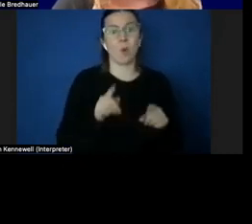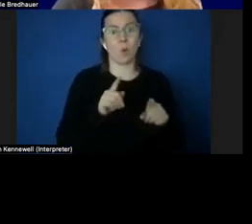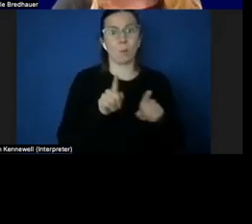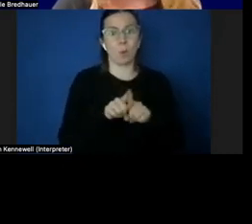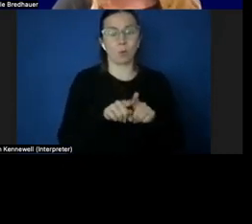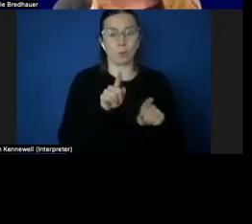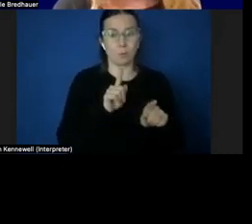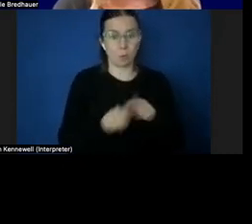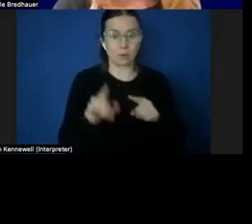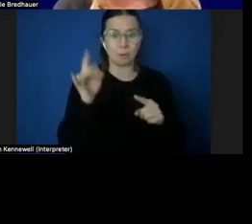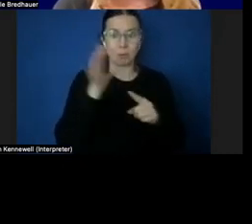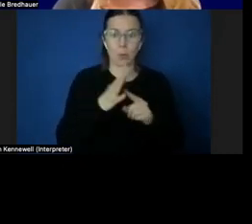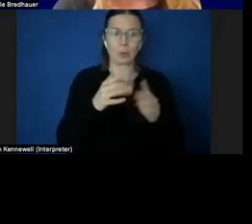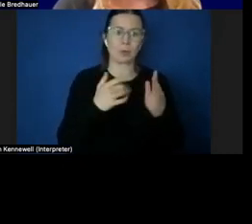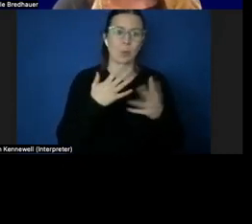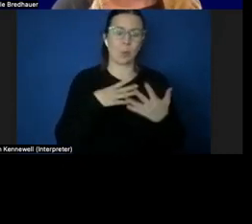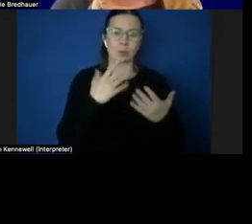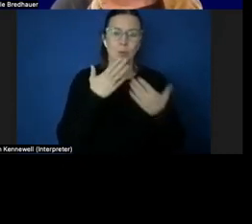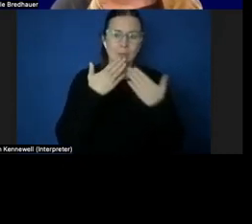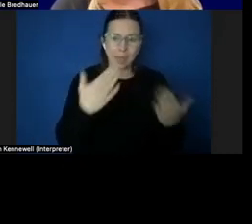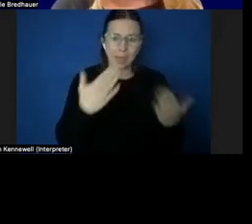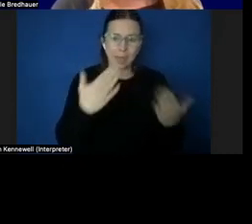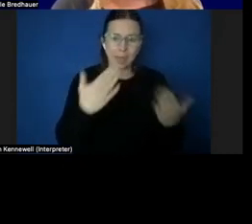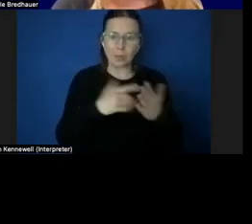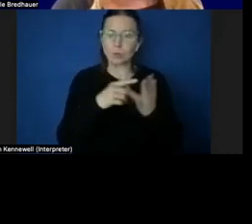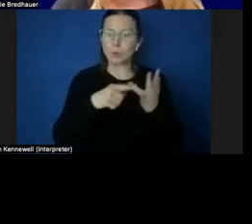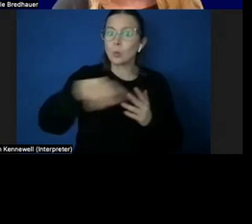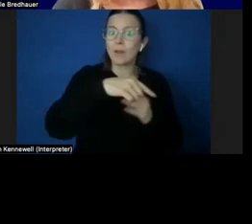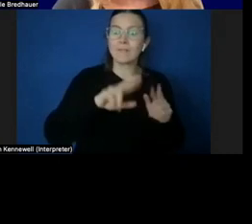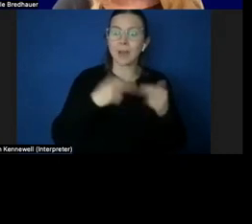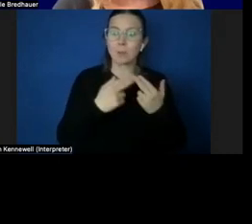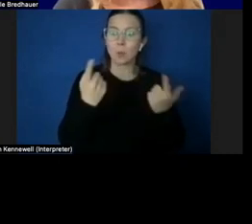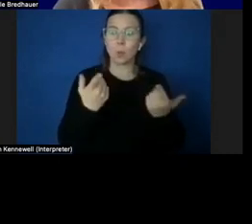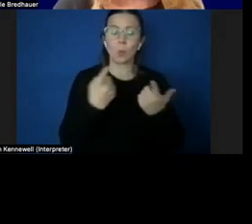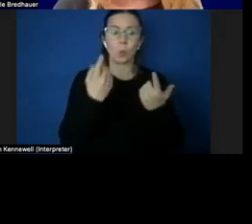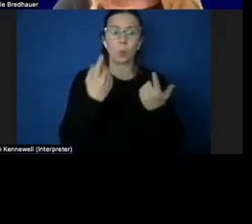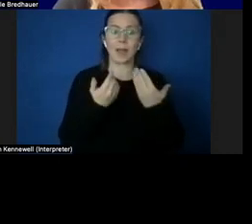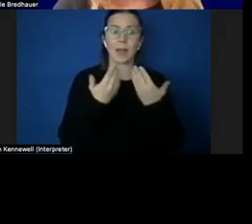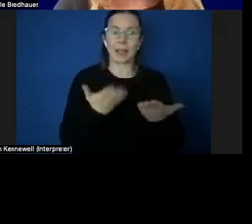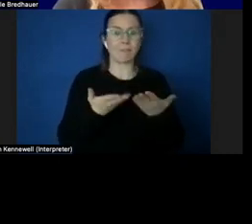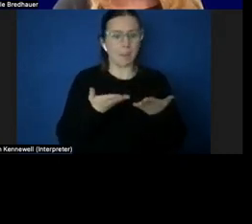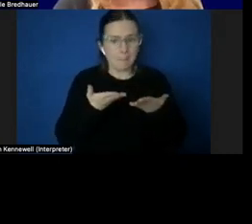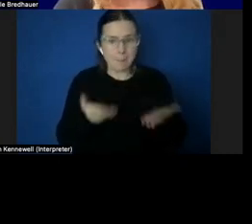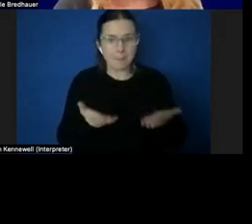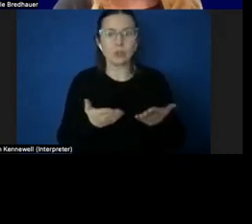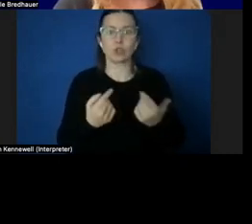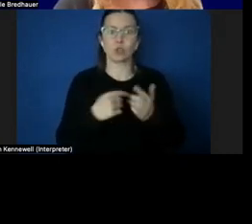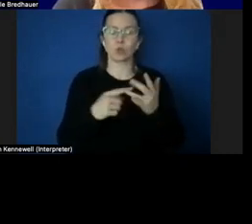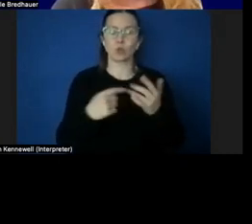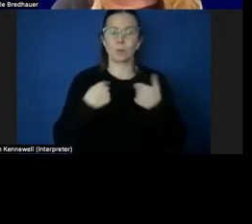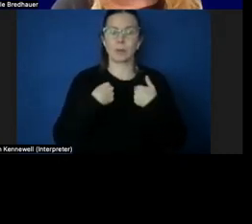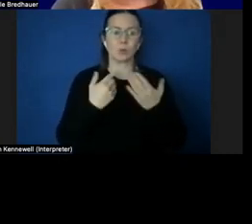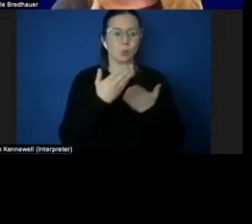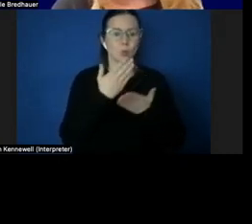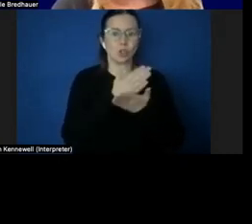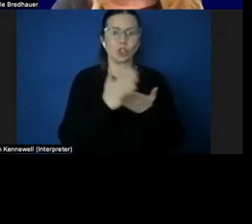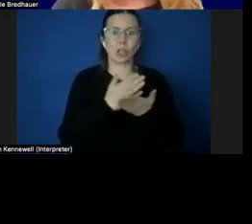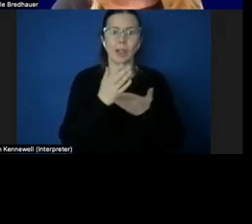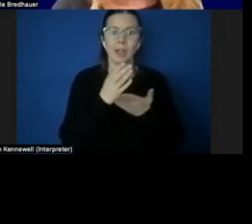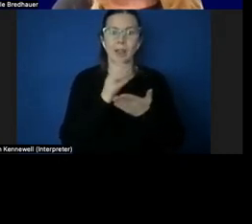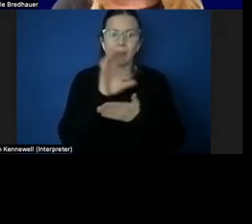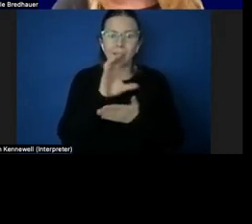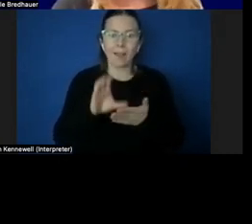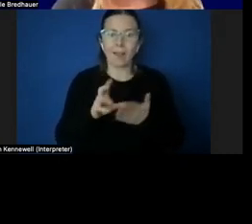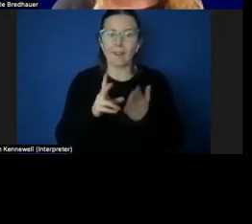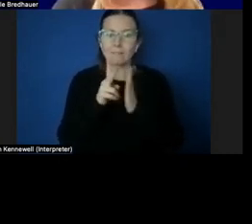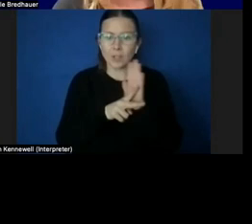the families who have given permission to share some beautiful images and videos of their children